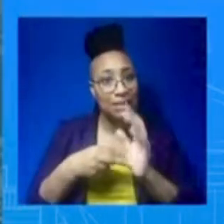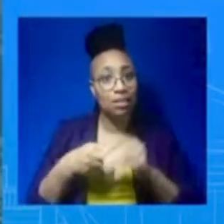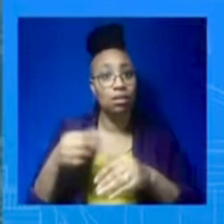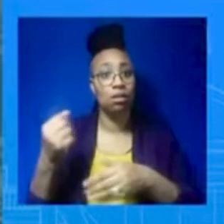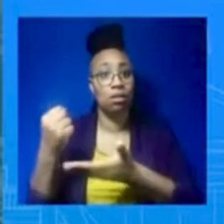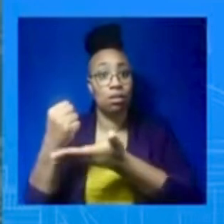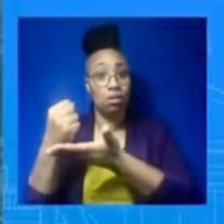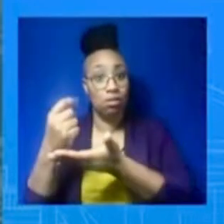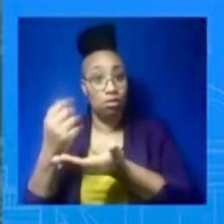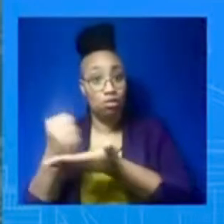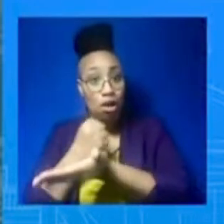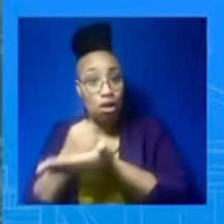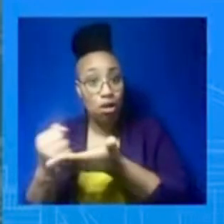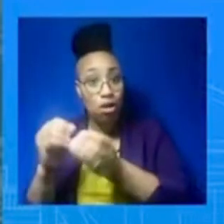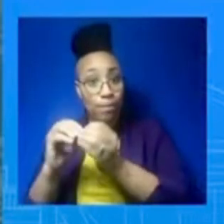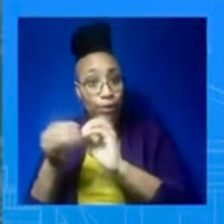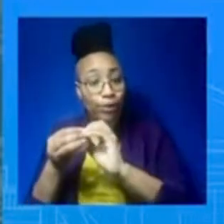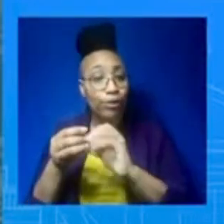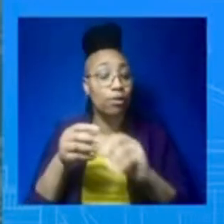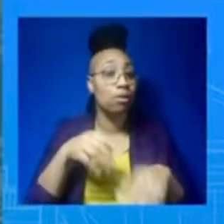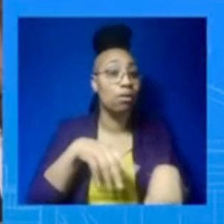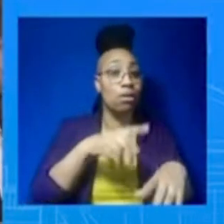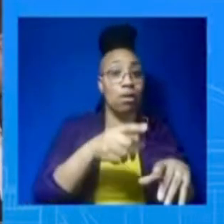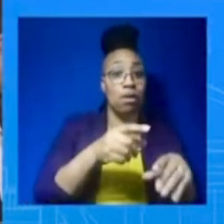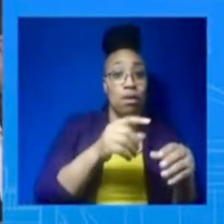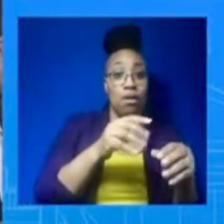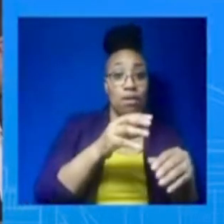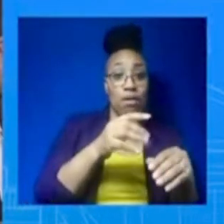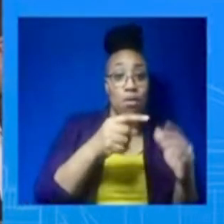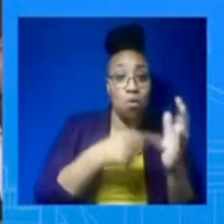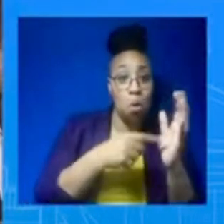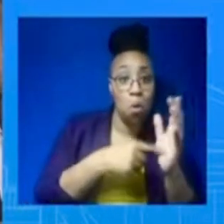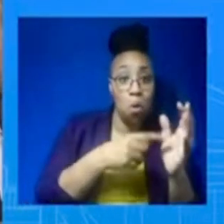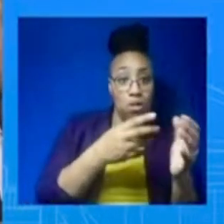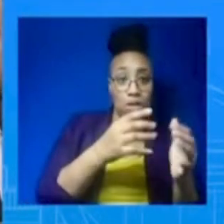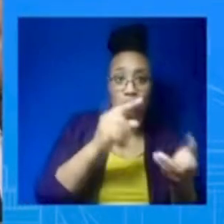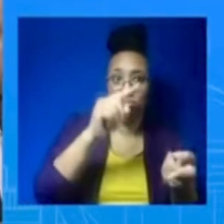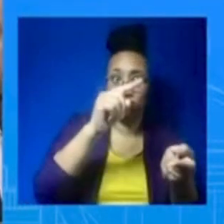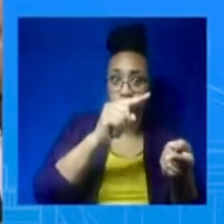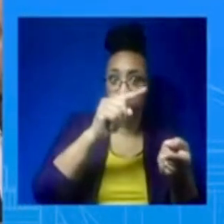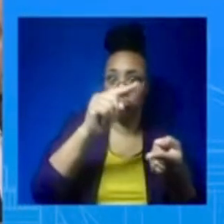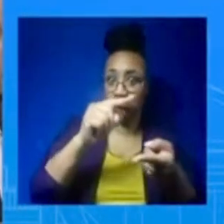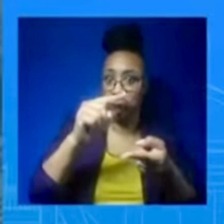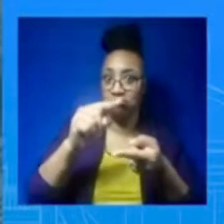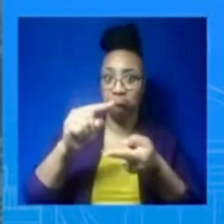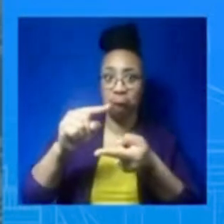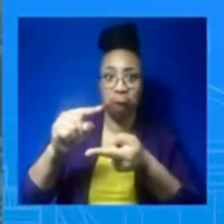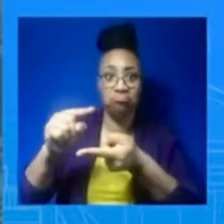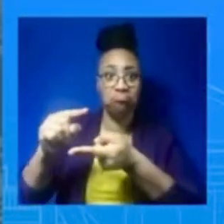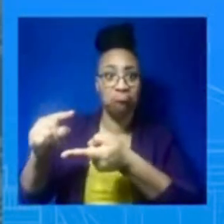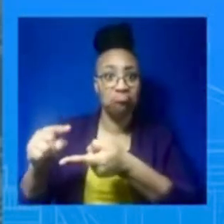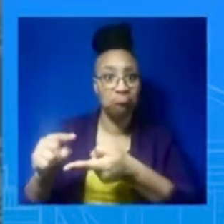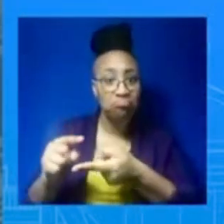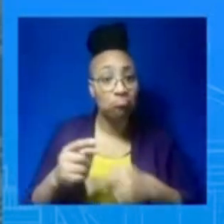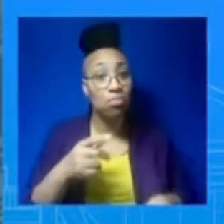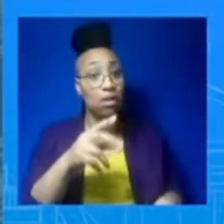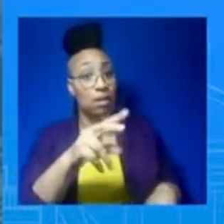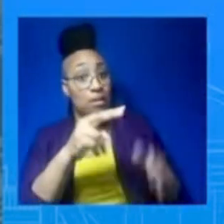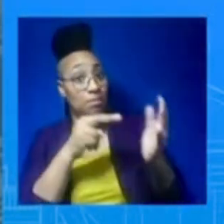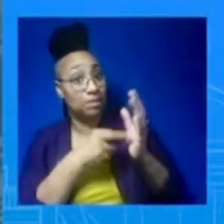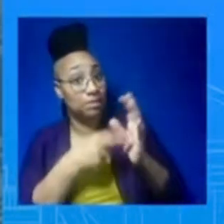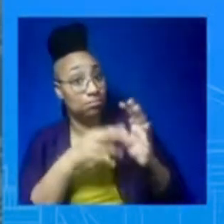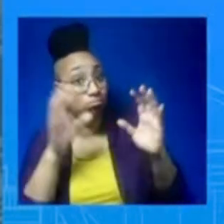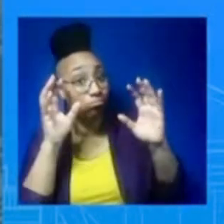do as well, but want to make sure that we point that out too. So, the President doesn't see weakness then in the overall economy? No, if anything, I just mentioned where we are. We're,